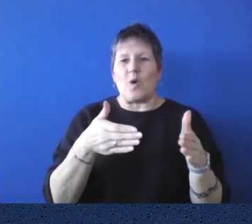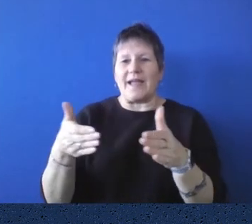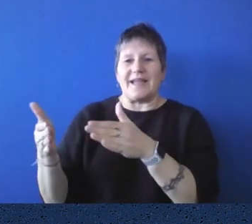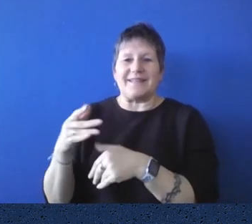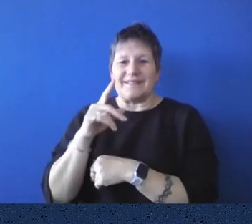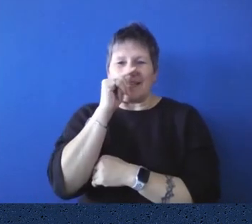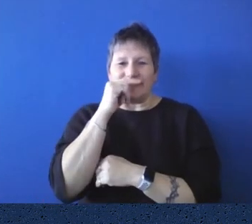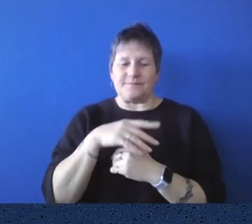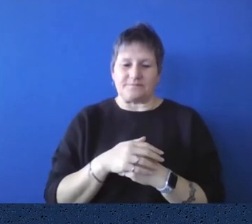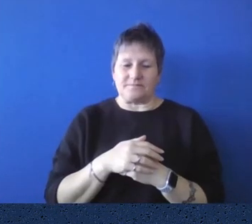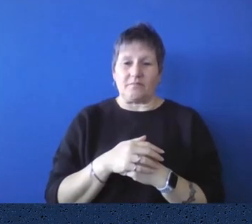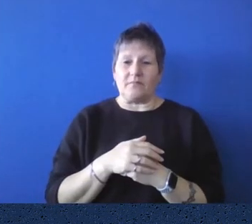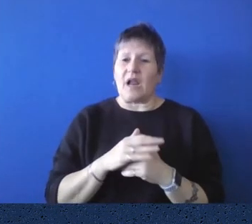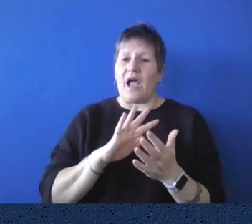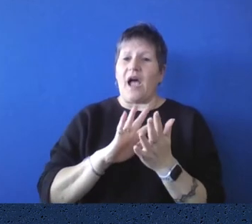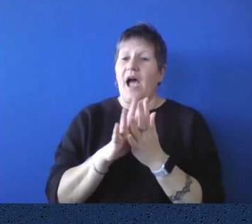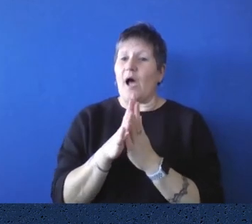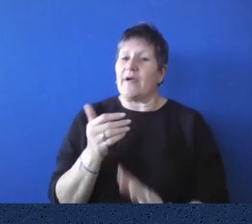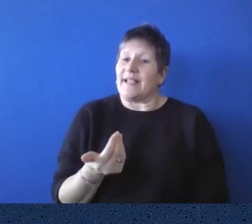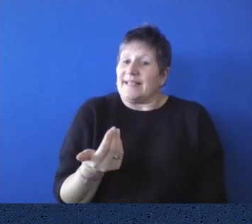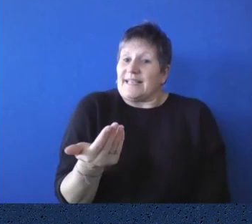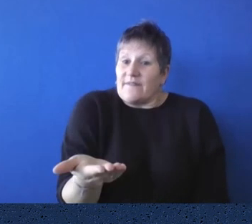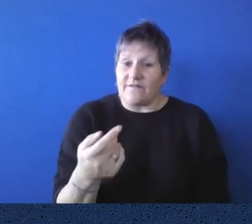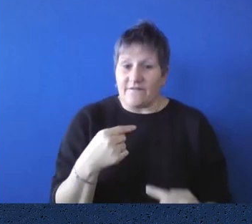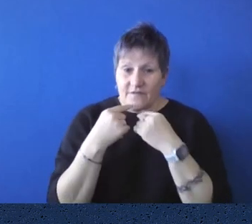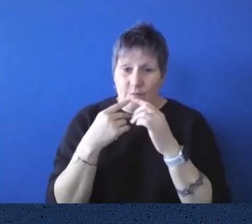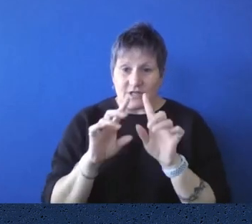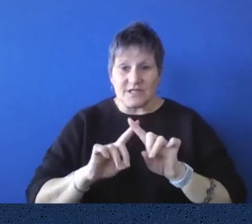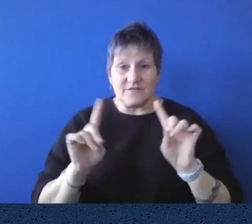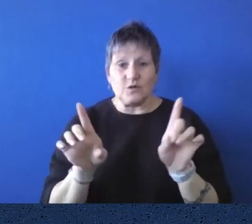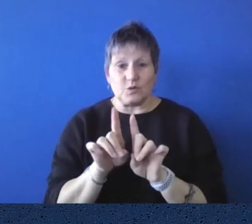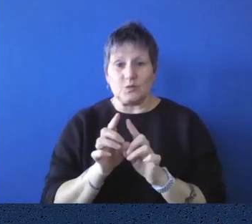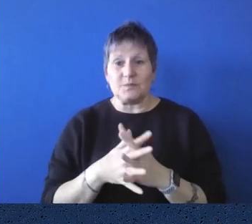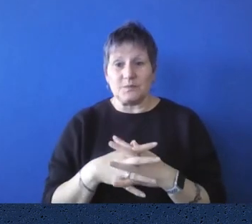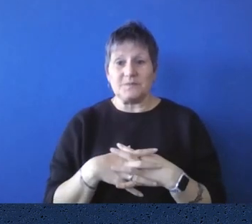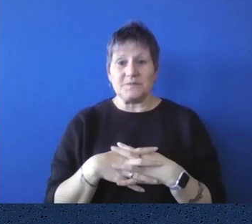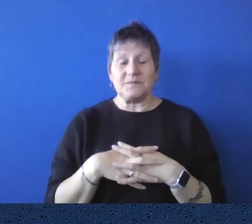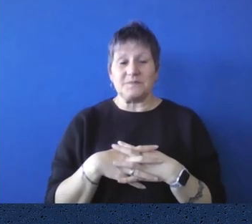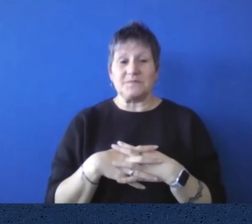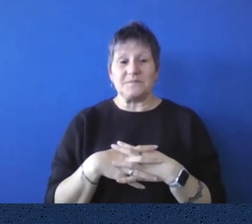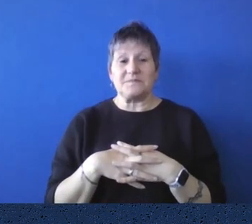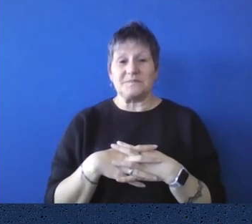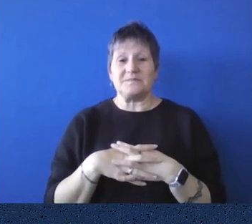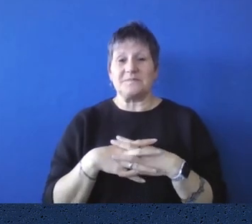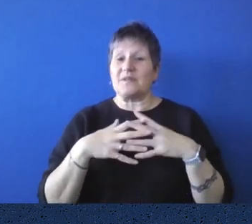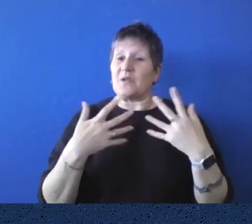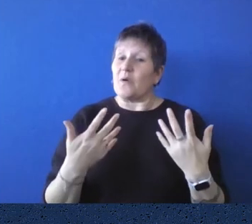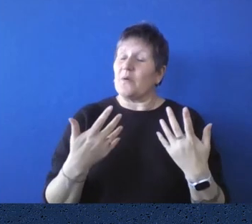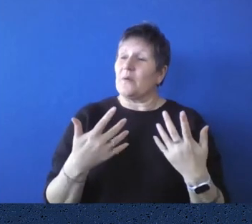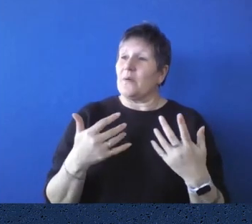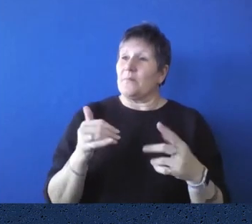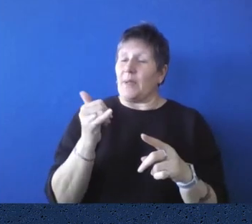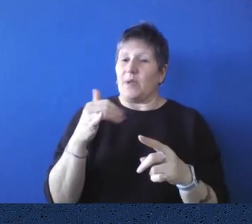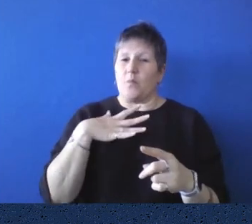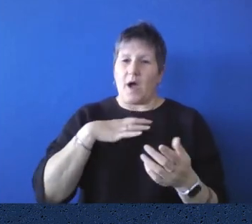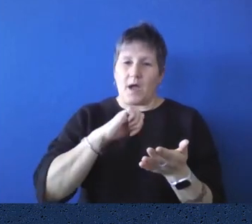also deliver information in quite different ways now too. Um, so the requests that we get, they might be for a